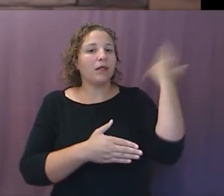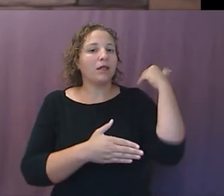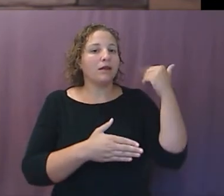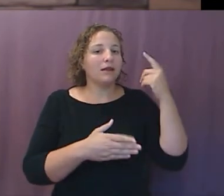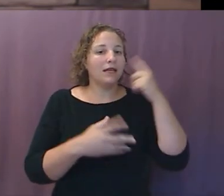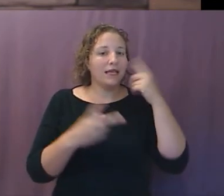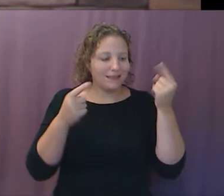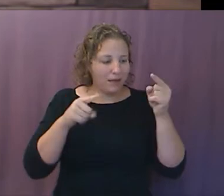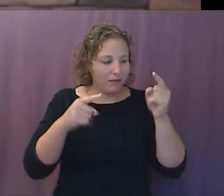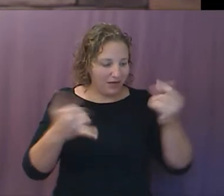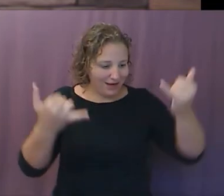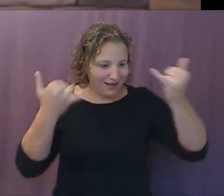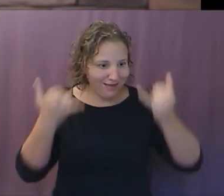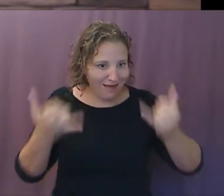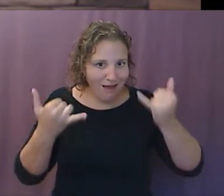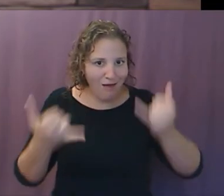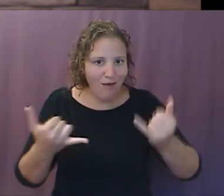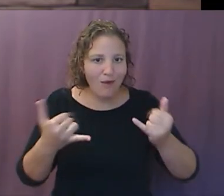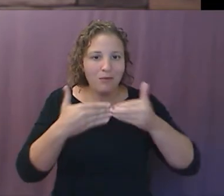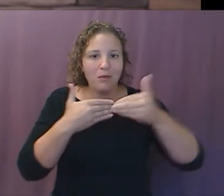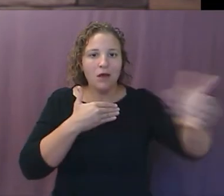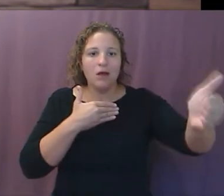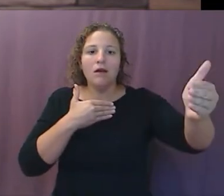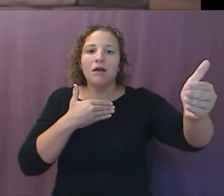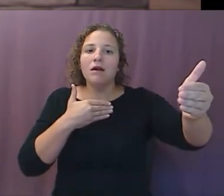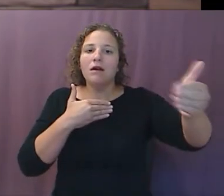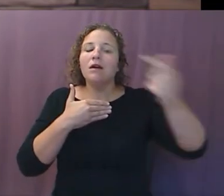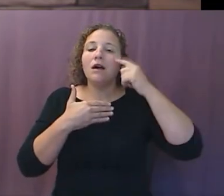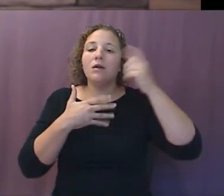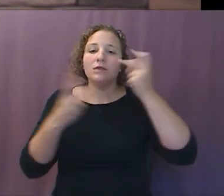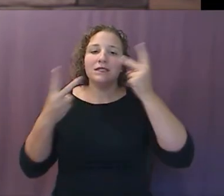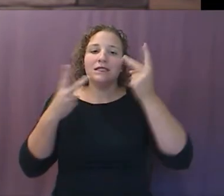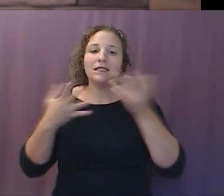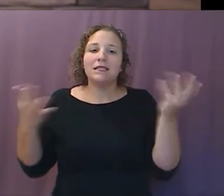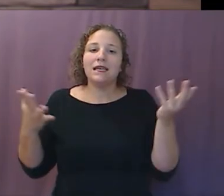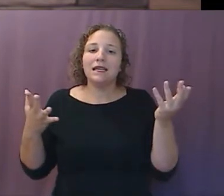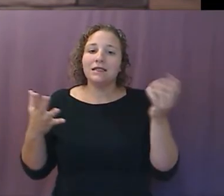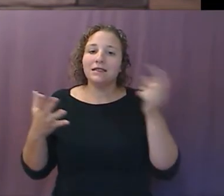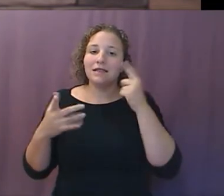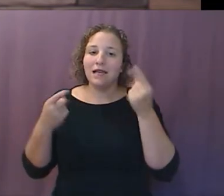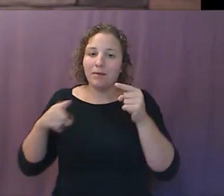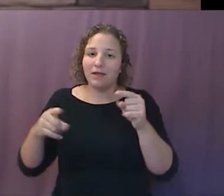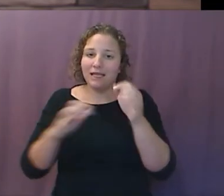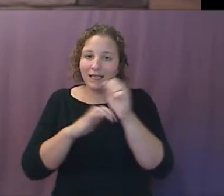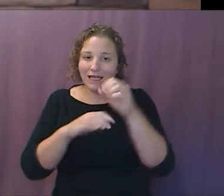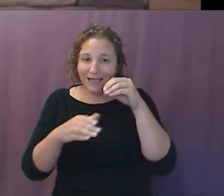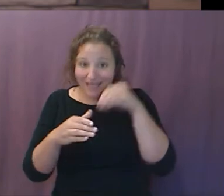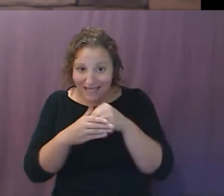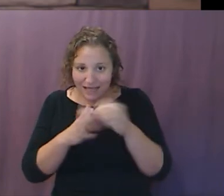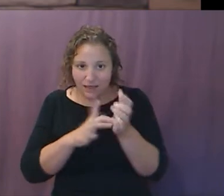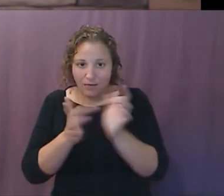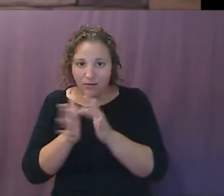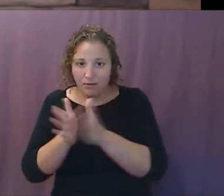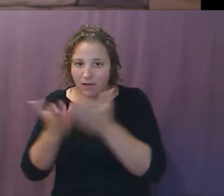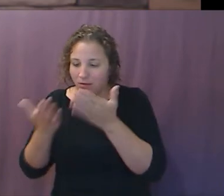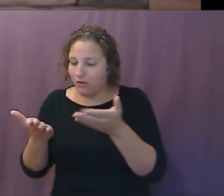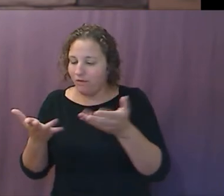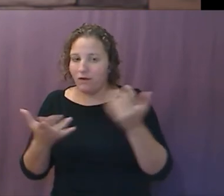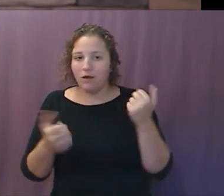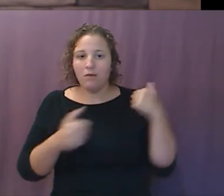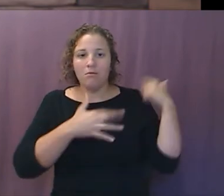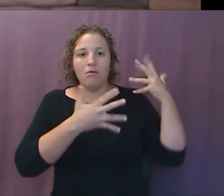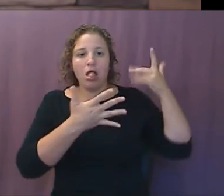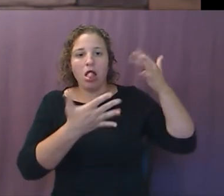present and we're seeing things that were told to us here in the Bible that for thousands of years they would sit there saying, how in the world is this going to happen?